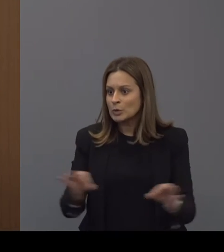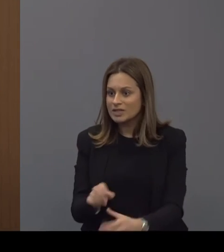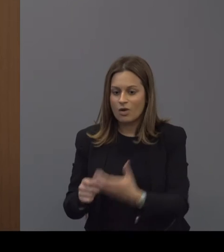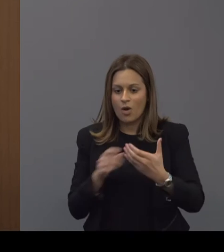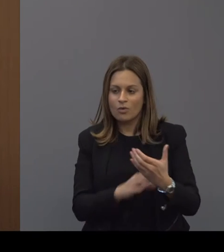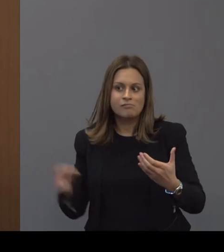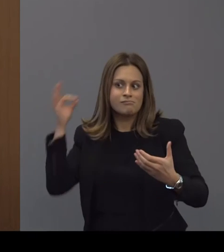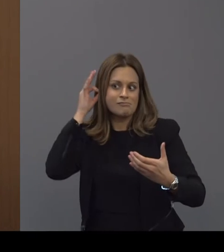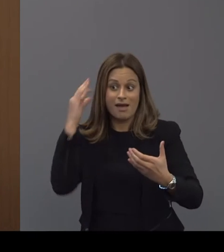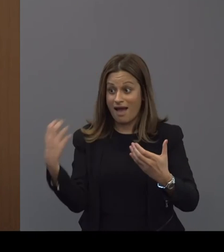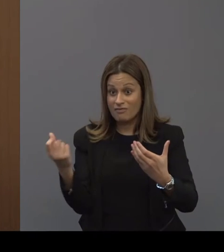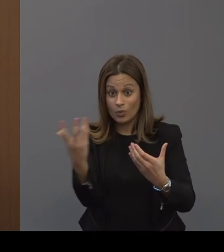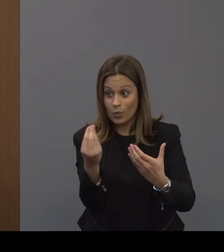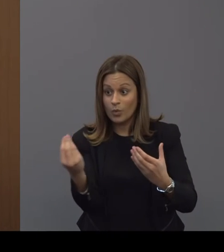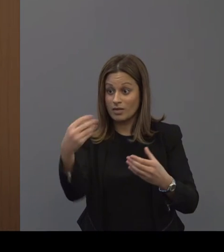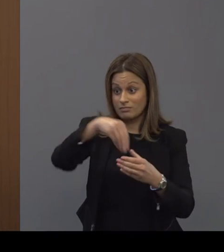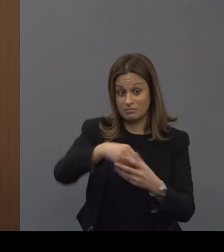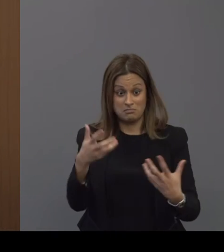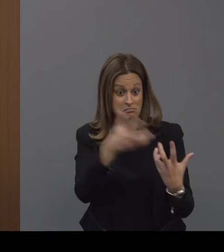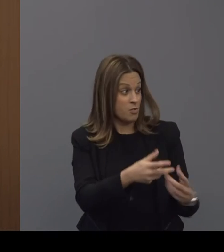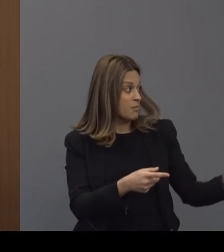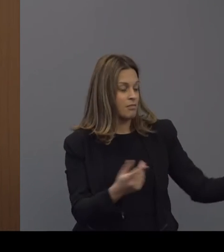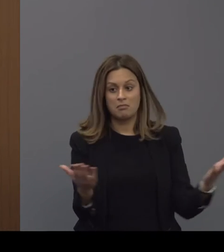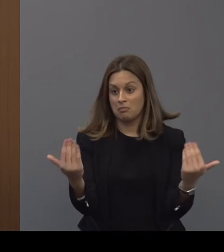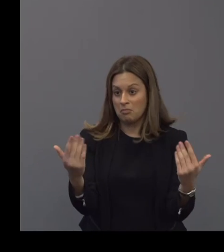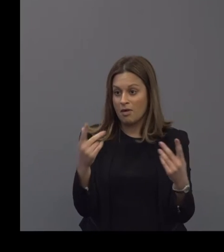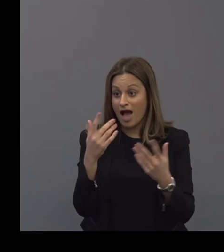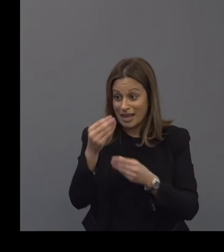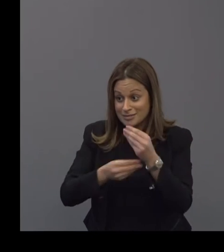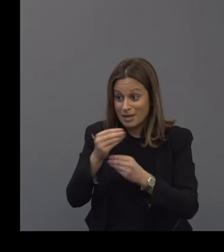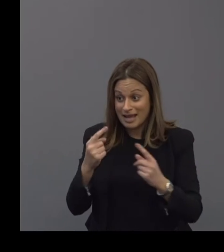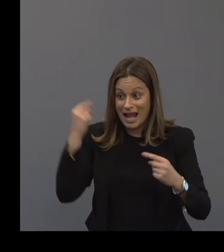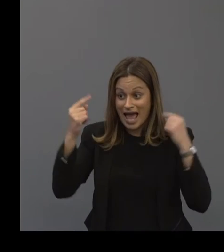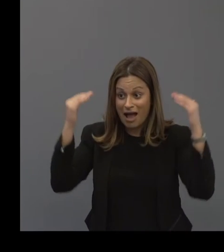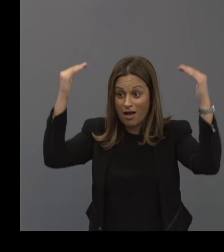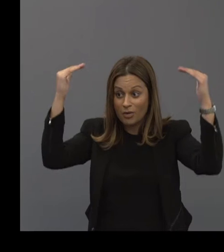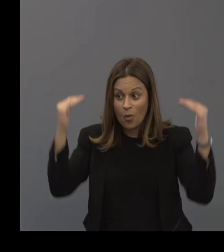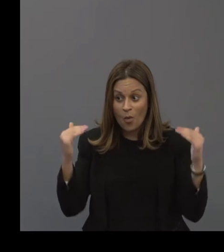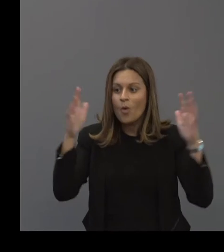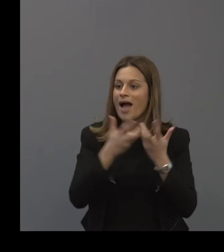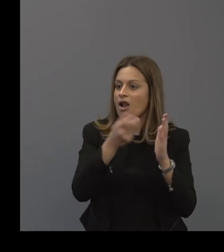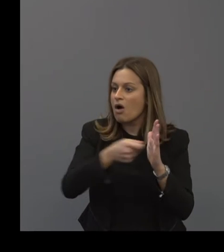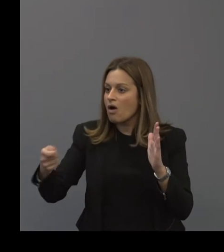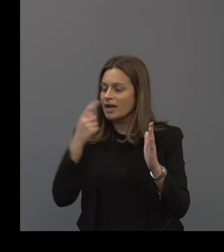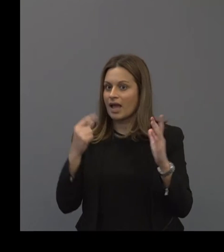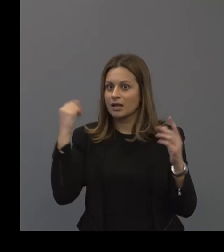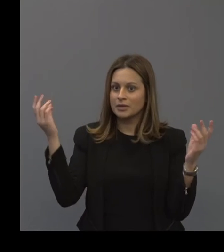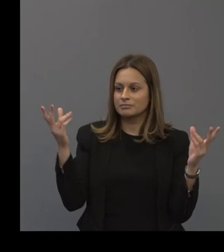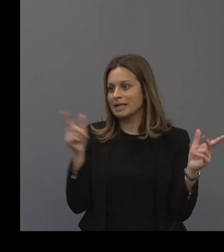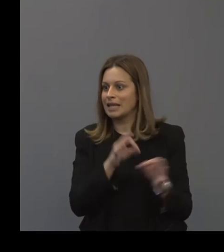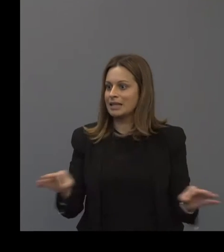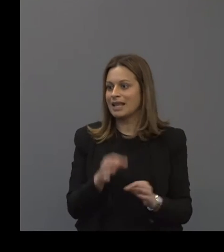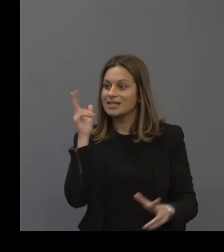your phone and you have your earphones with you if you come up I'll tell you how loud you're listening and how long you can listen to your music with it at.